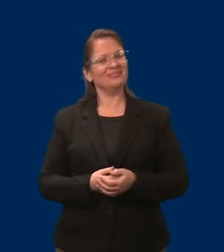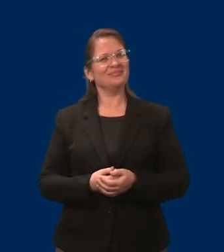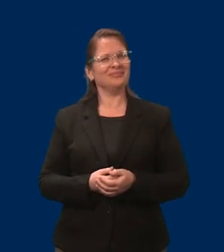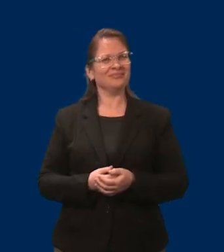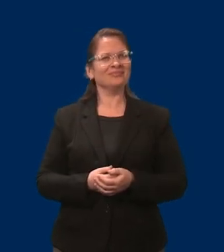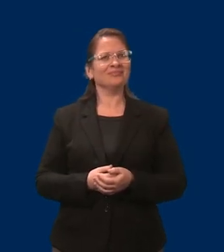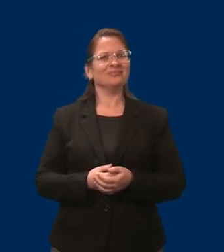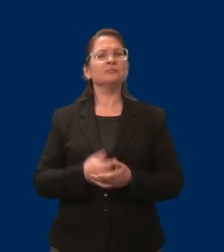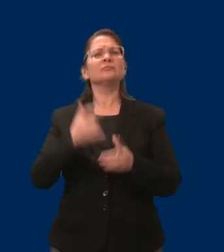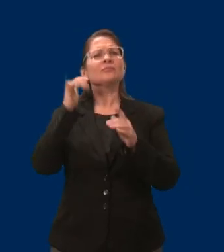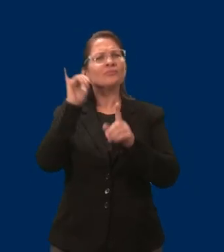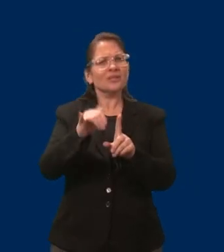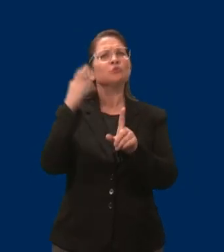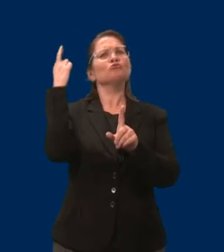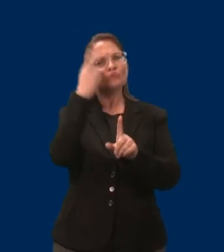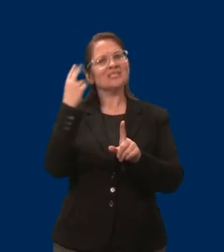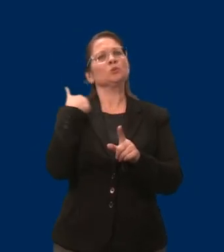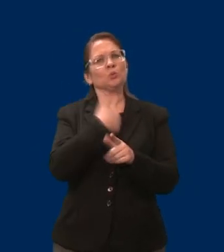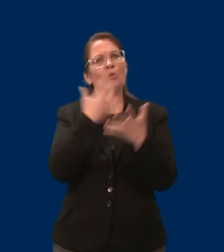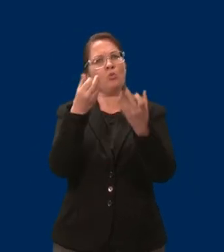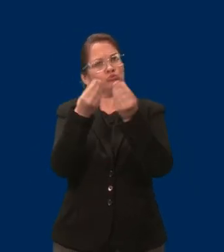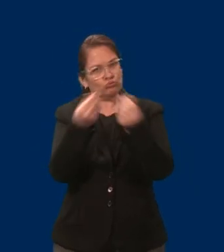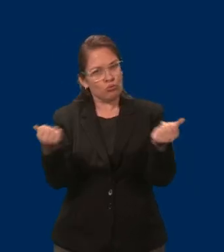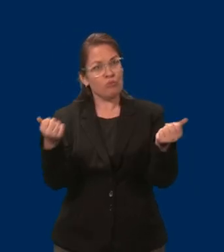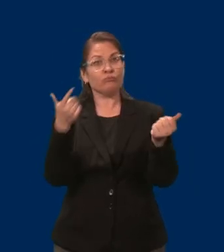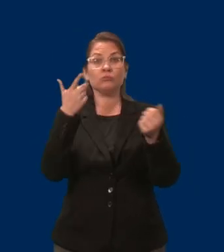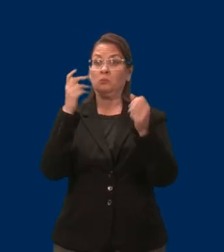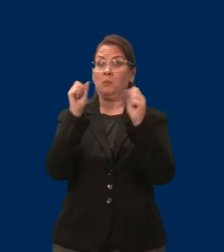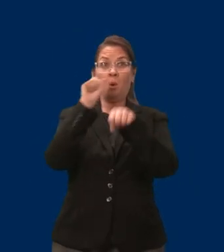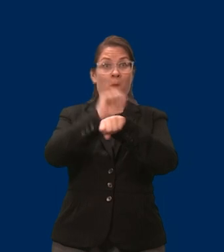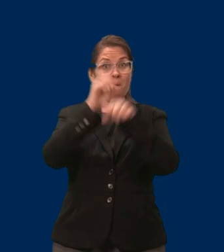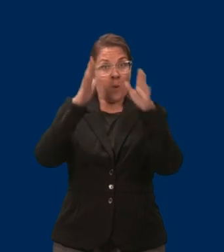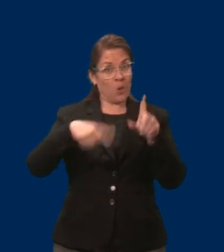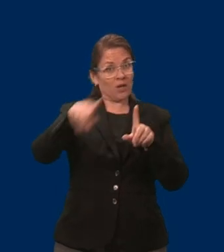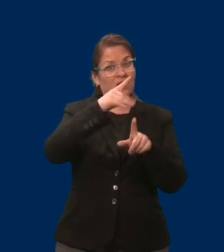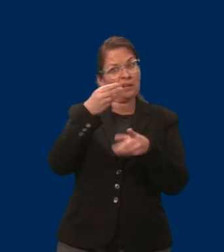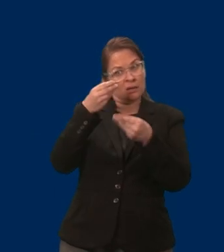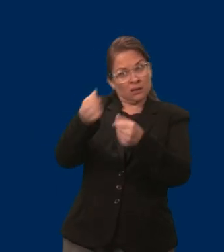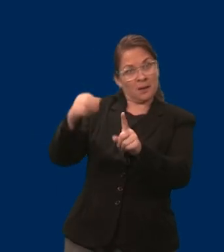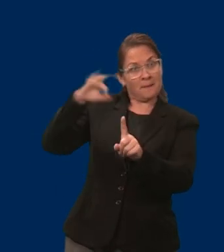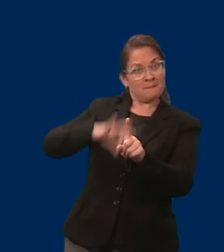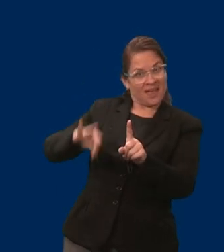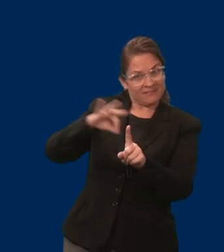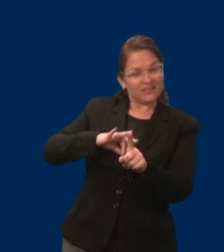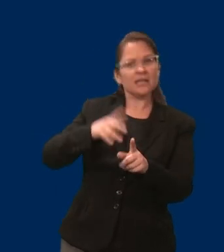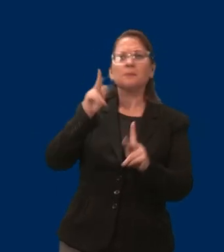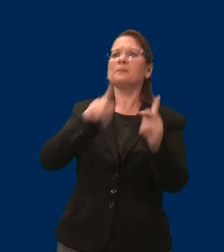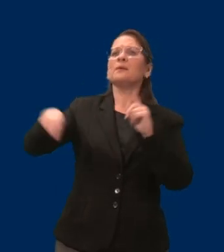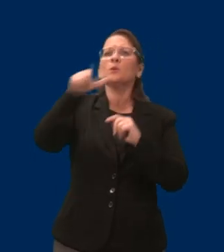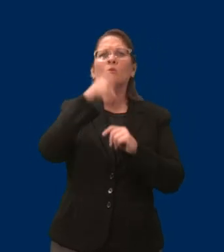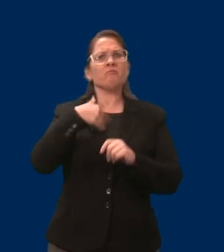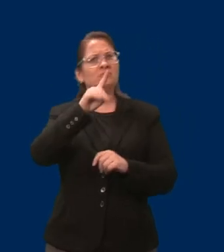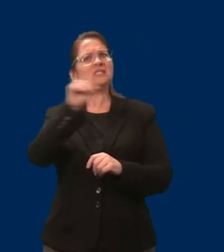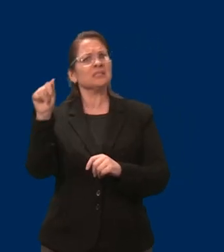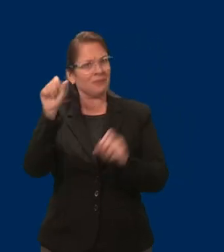employee paid benefits for people with disabilities. Thank you. And here's my good friend, Brittany.